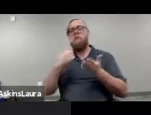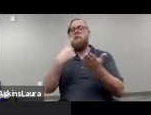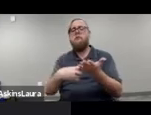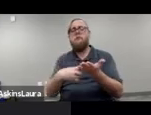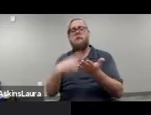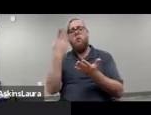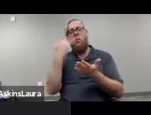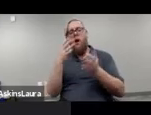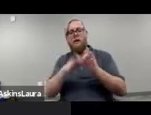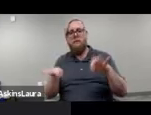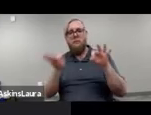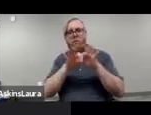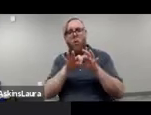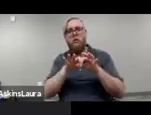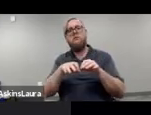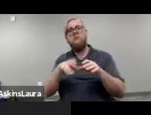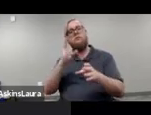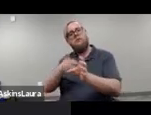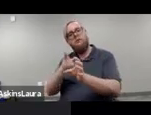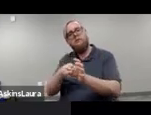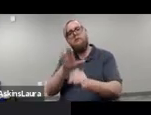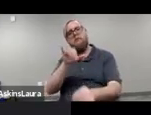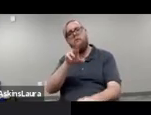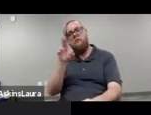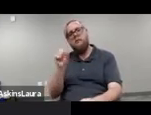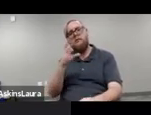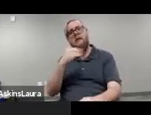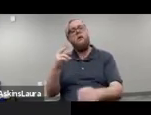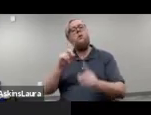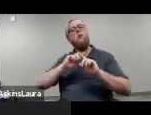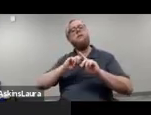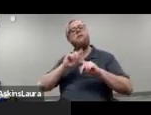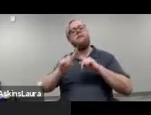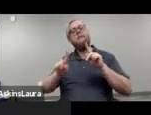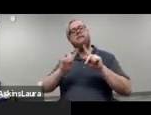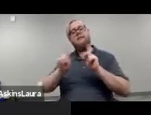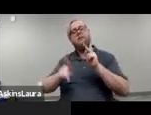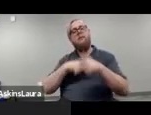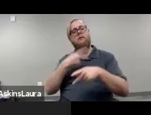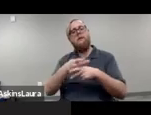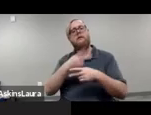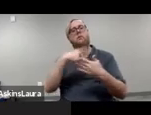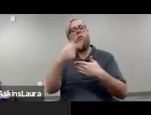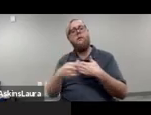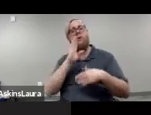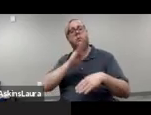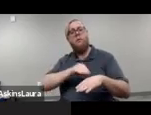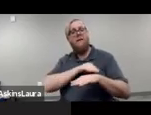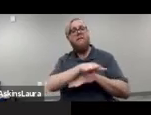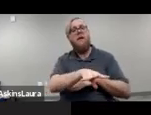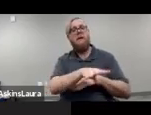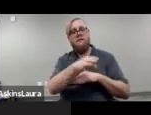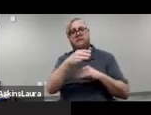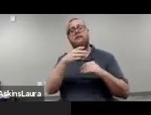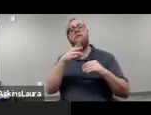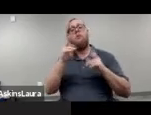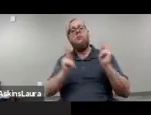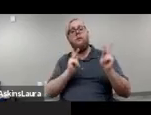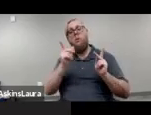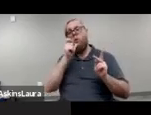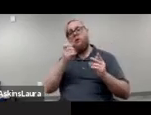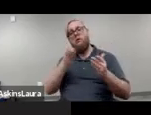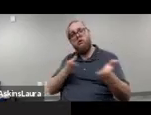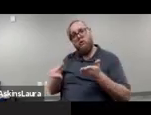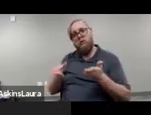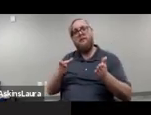um, in the census and, uh, the types of programs that are affected, um, for the individuals who are served, um, in the public